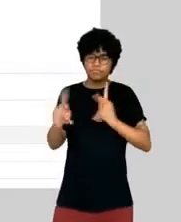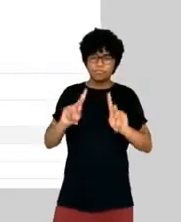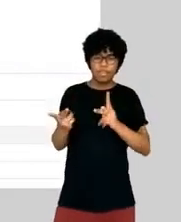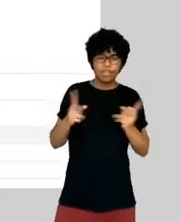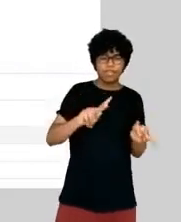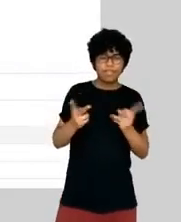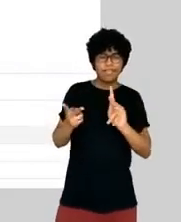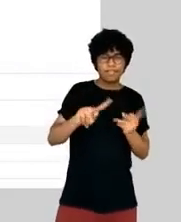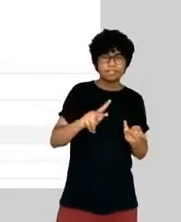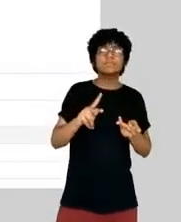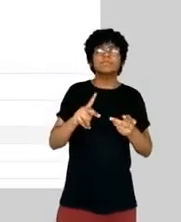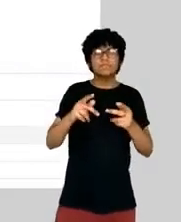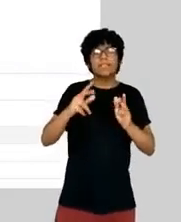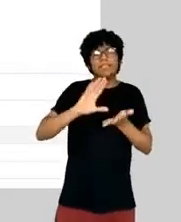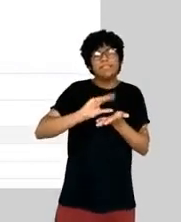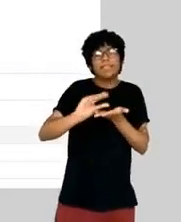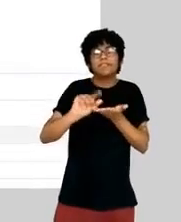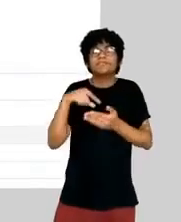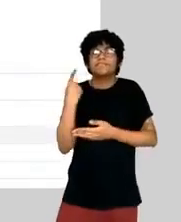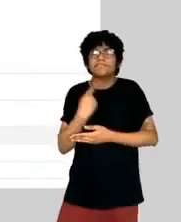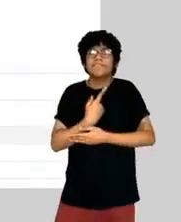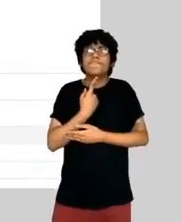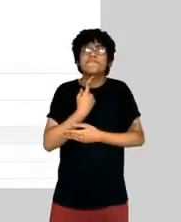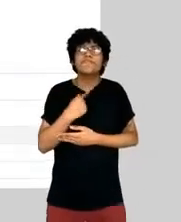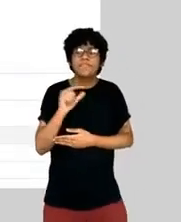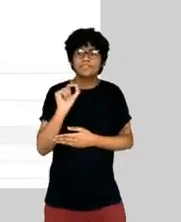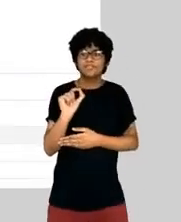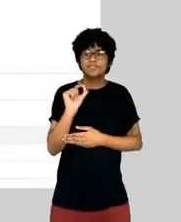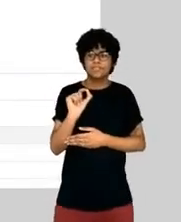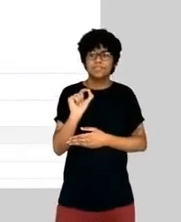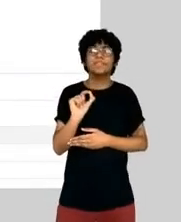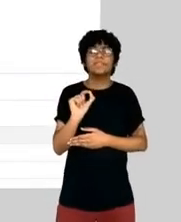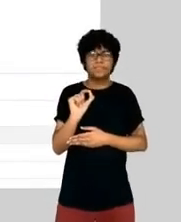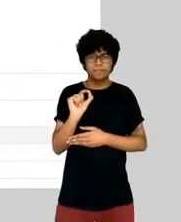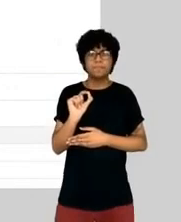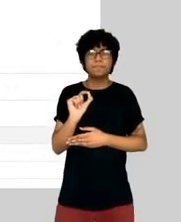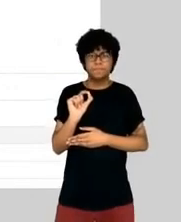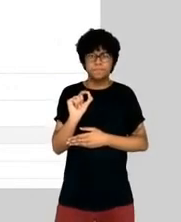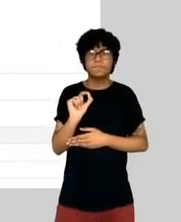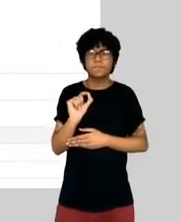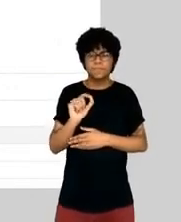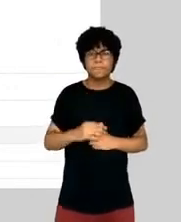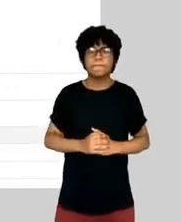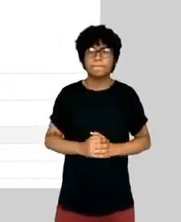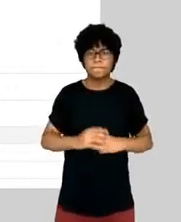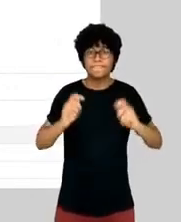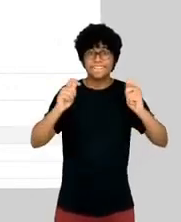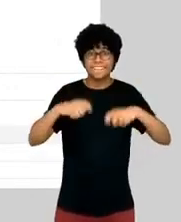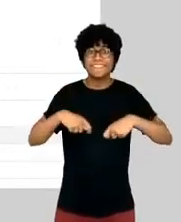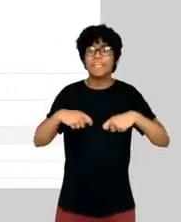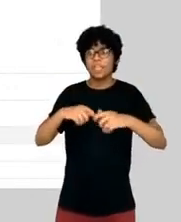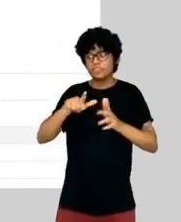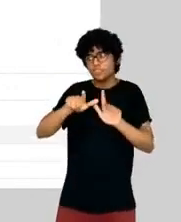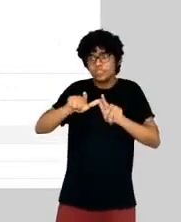enormous tax from the lives of journalists and empower them to do the important journalism more easily and quickly.